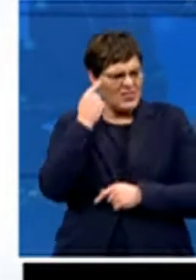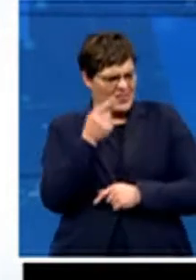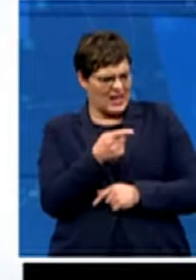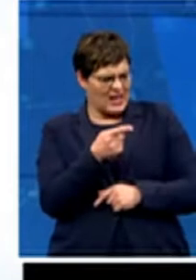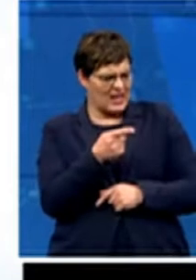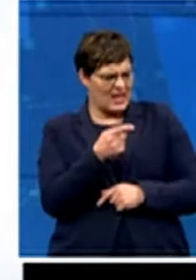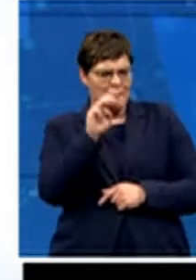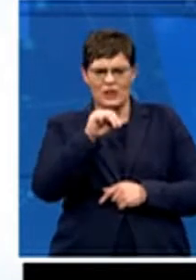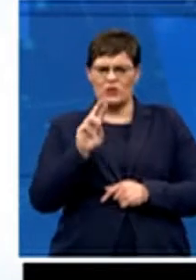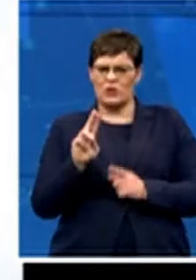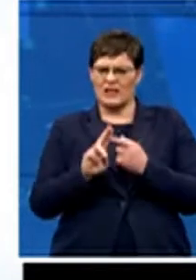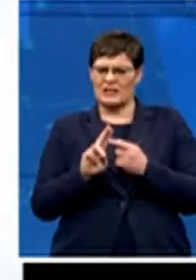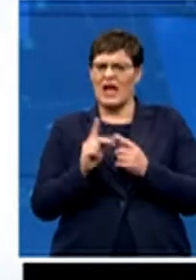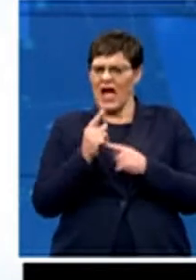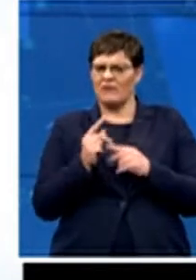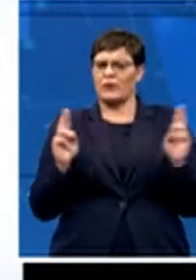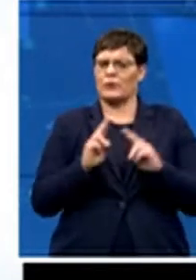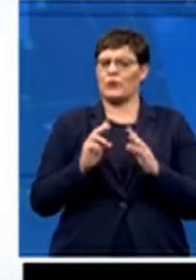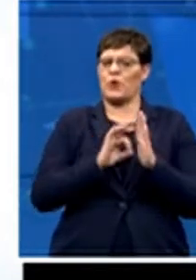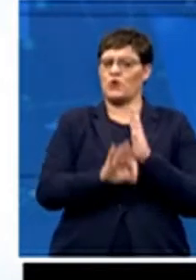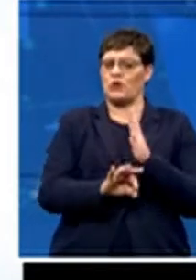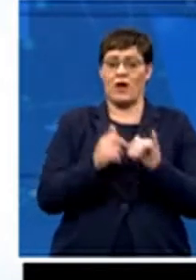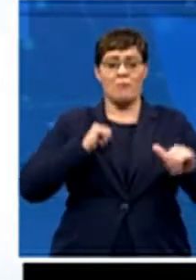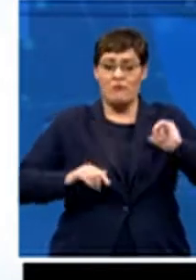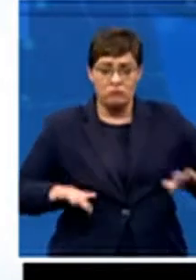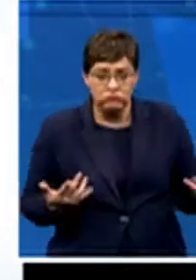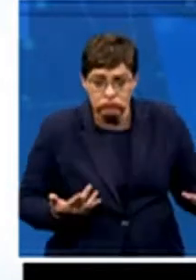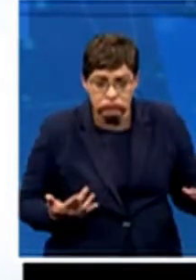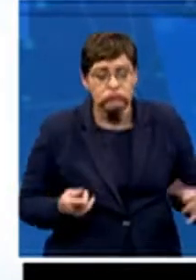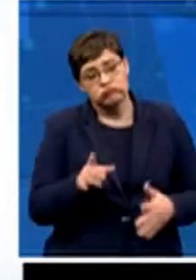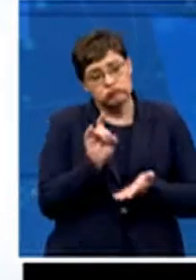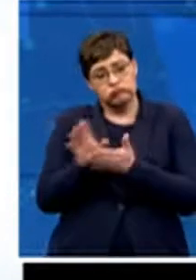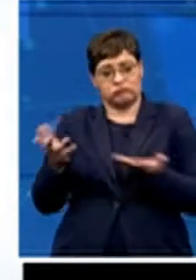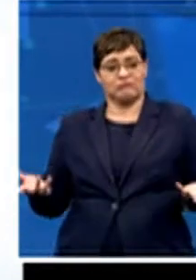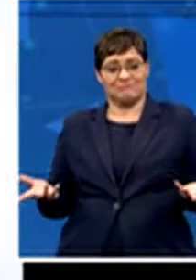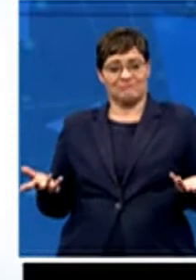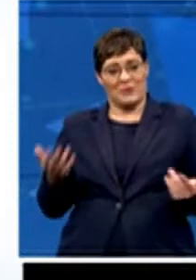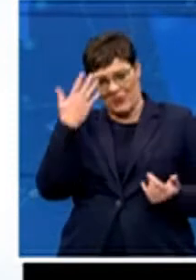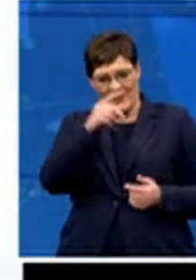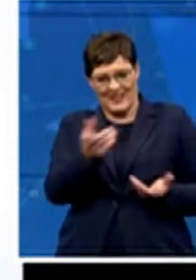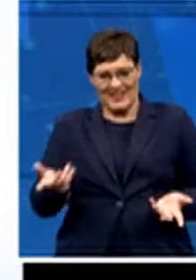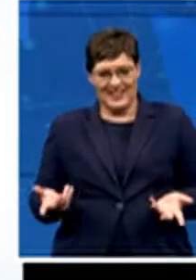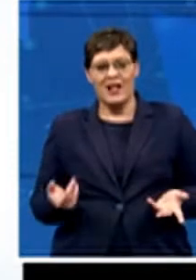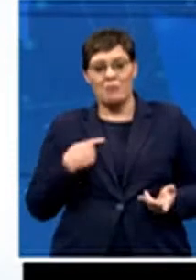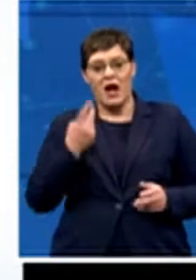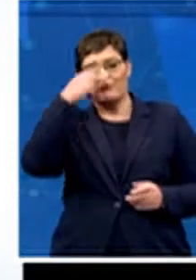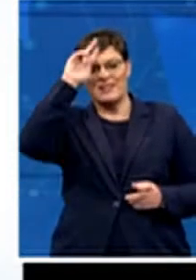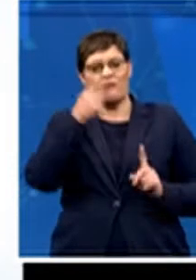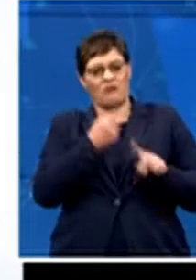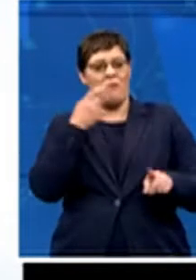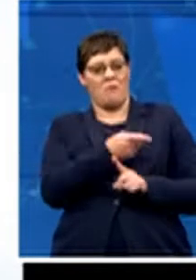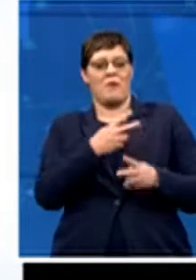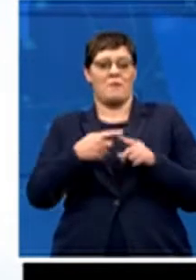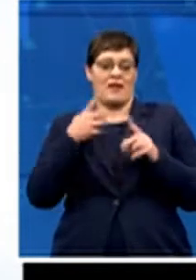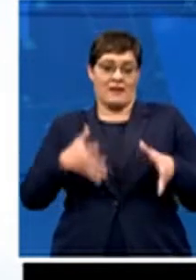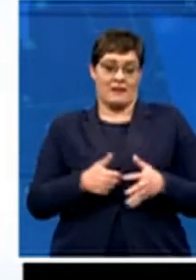because if you don't perform, as we know, you're out. But this was a perception from these players. There was also